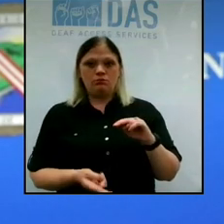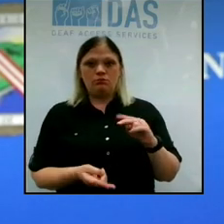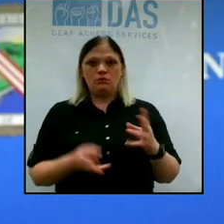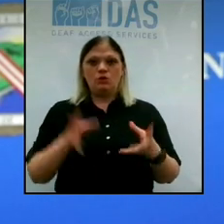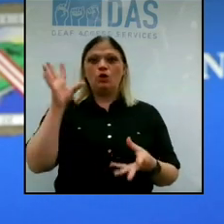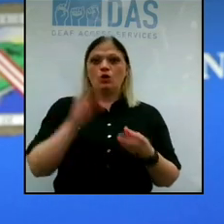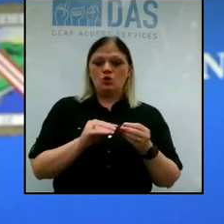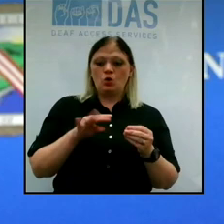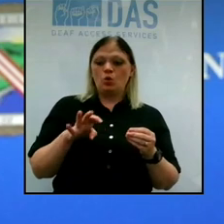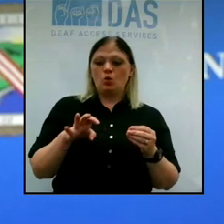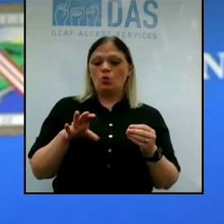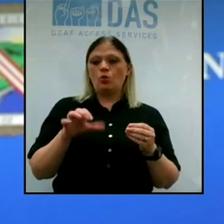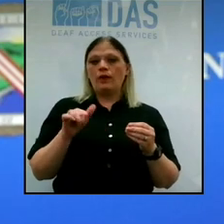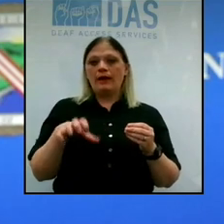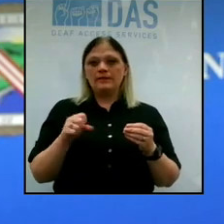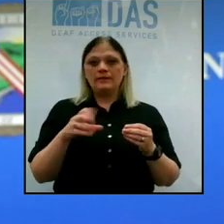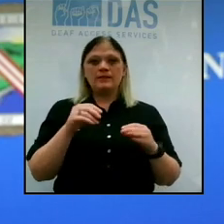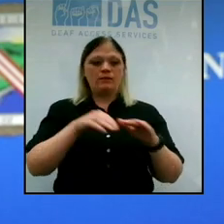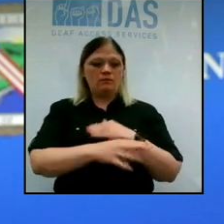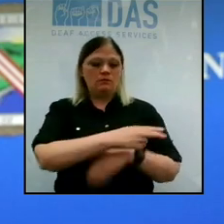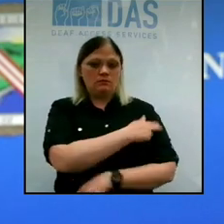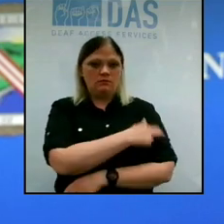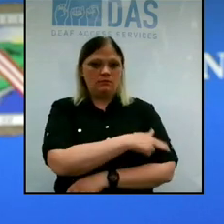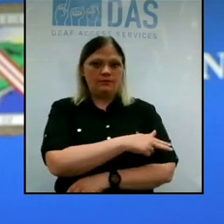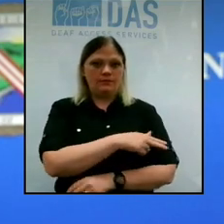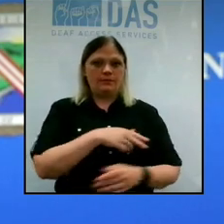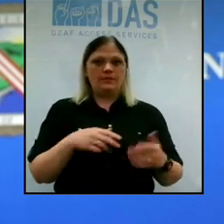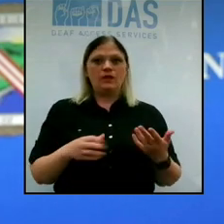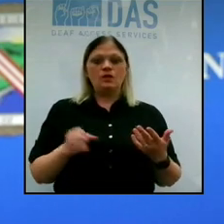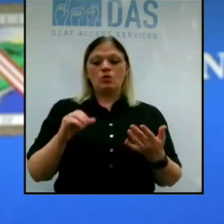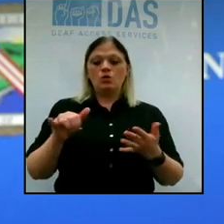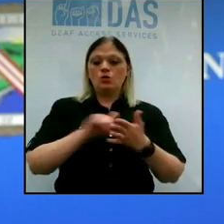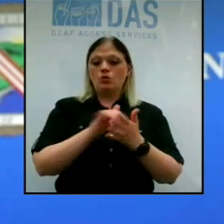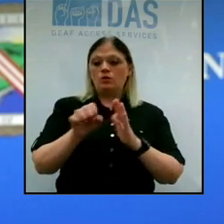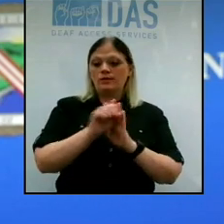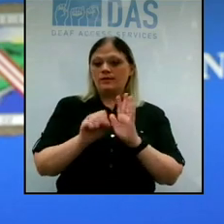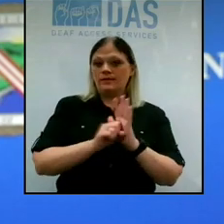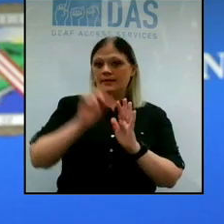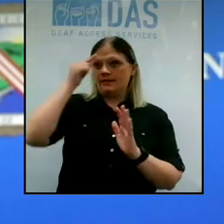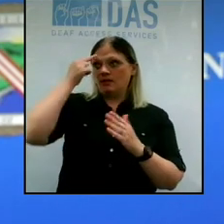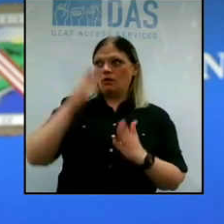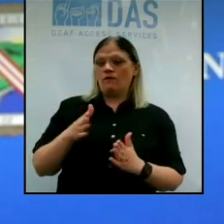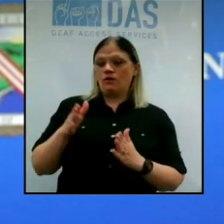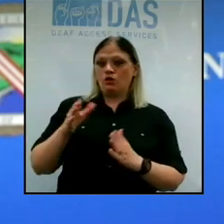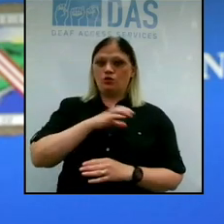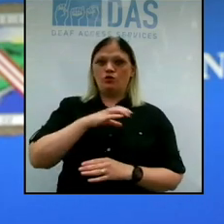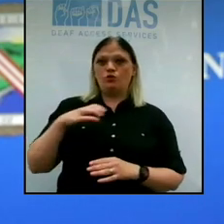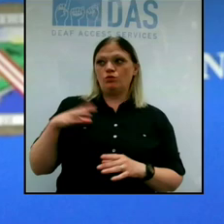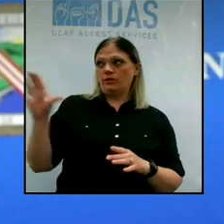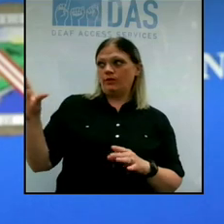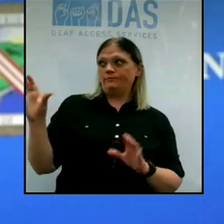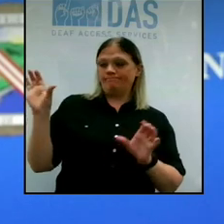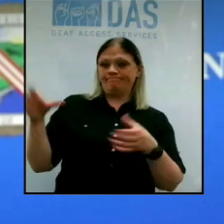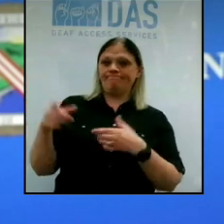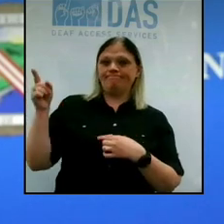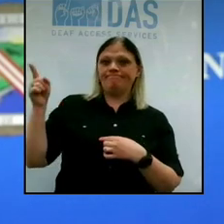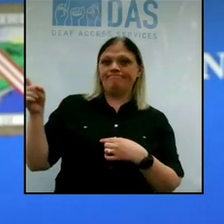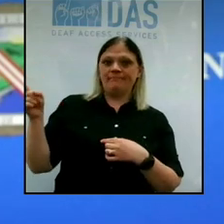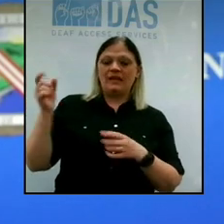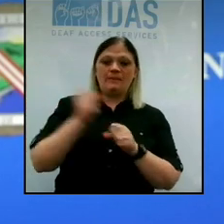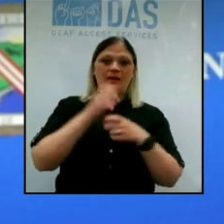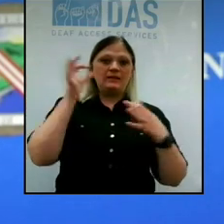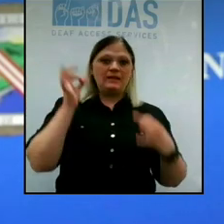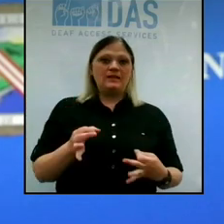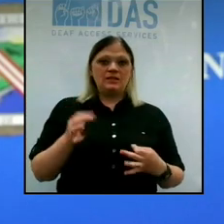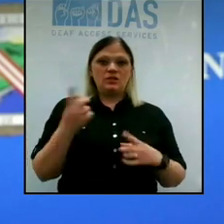total cases and admissions. So it is the New York State, the governor's chamber, that makes the decision of, you know, when